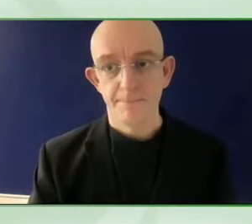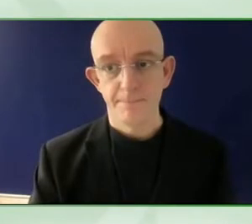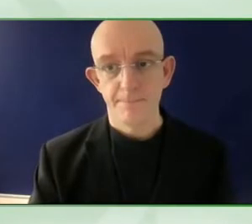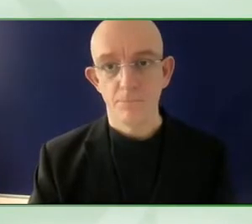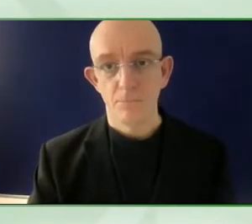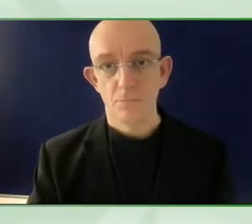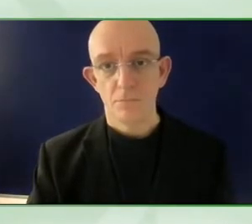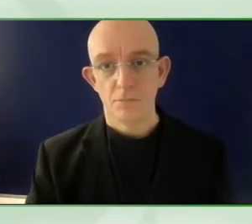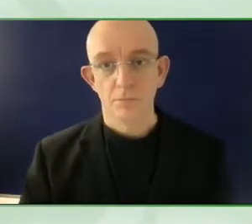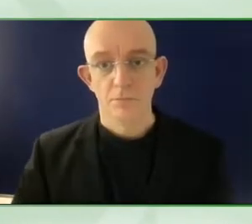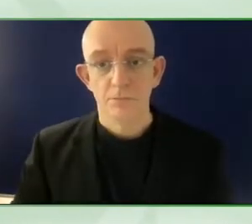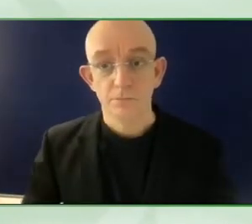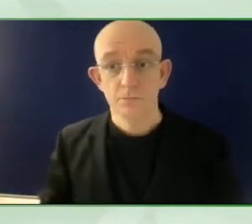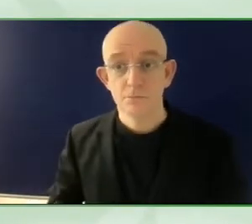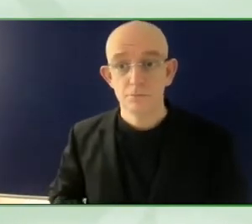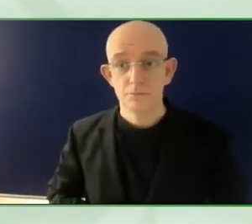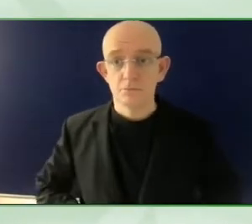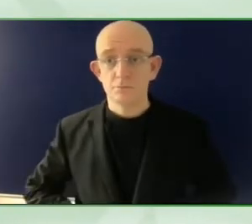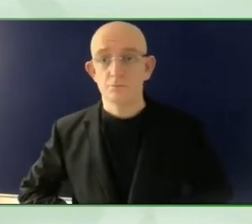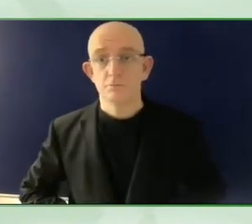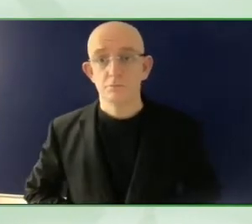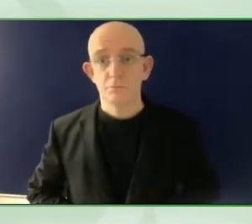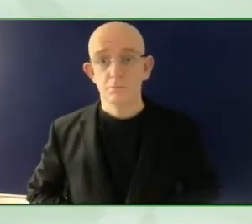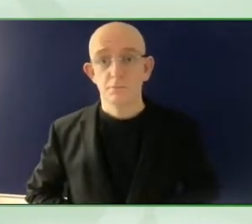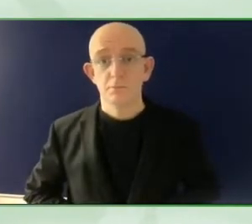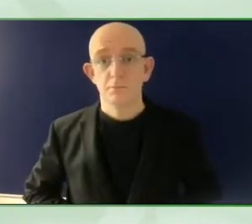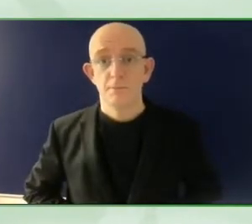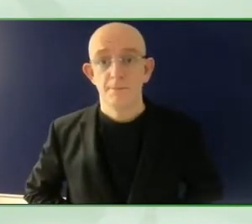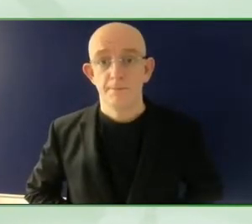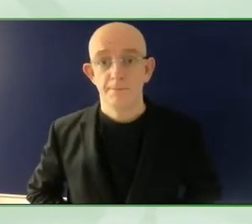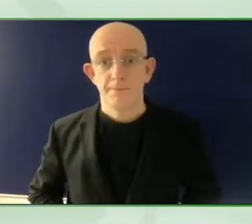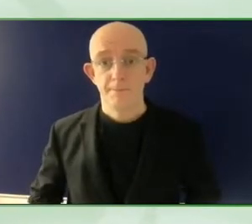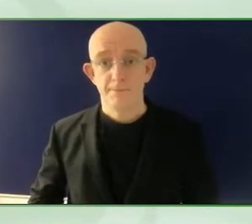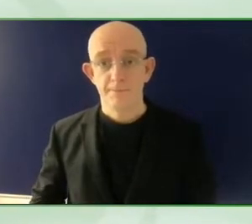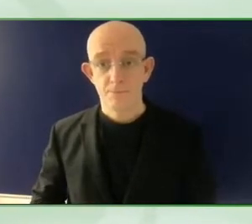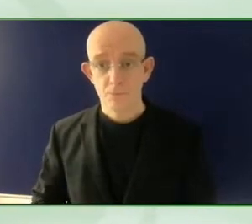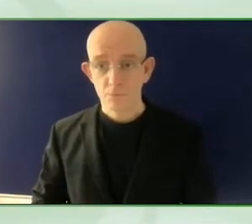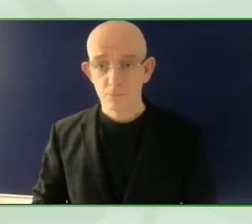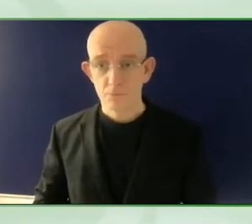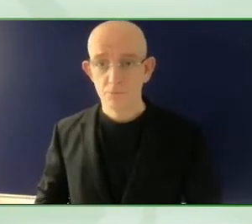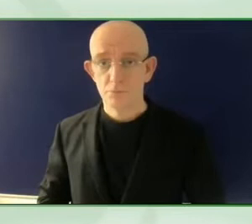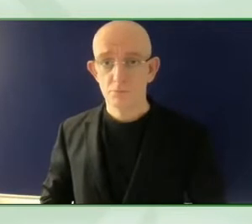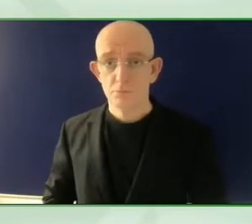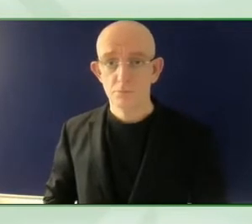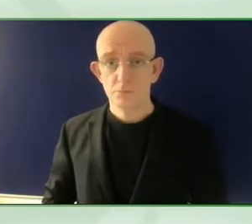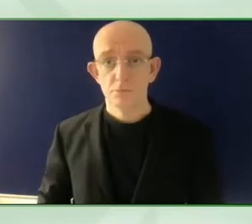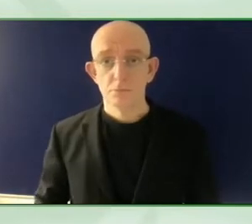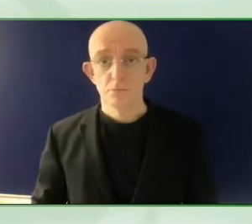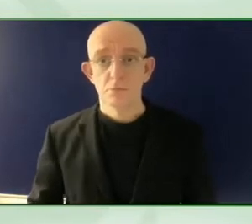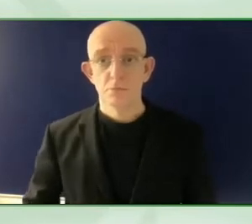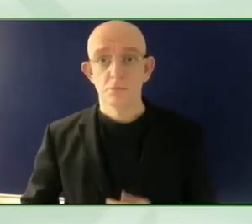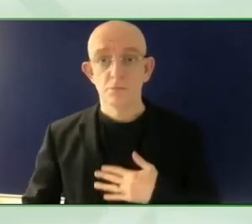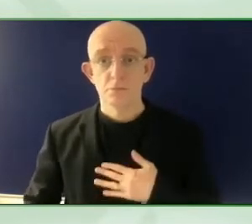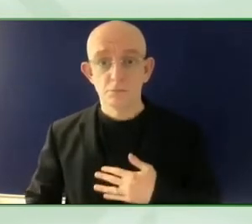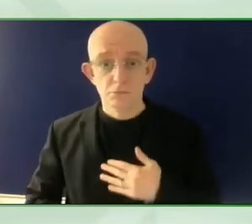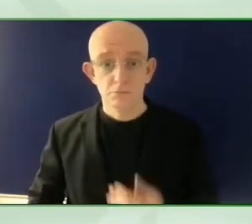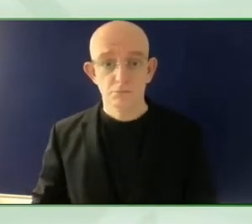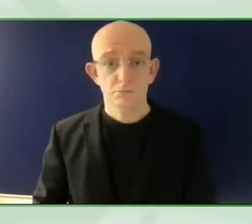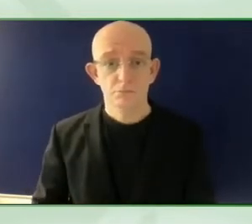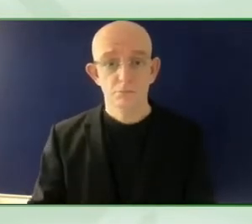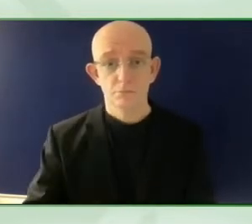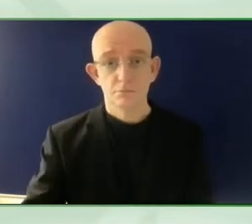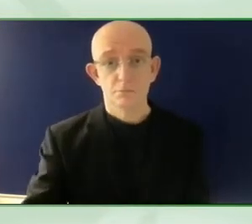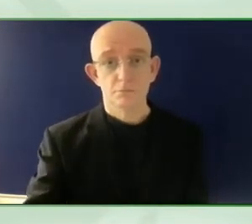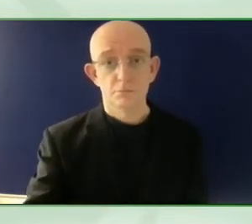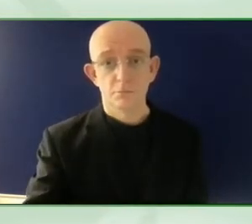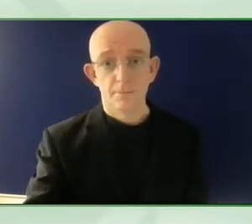So we're back with the Fireside Talks. My name is Michael Fembeck from the Zero Project and I'm welcoming now